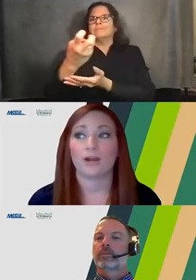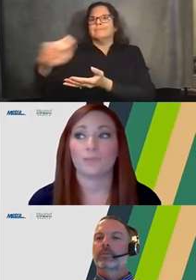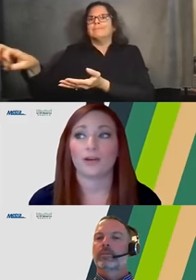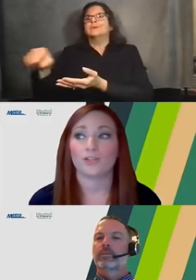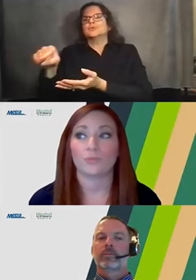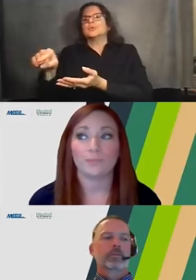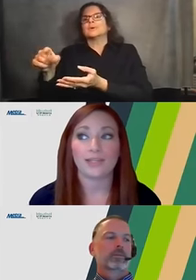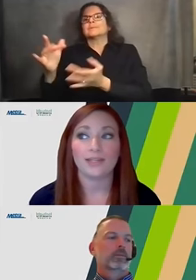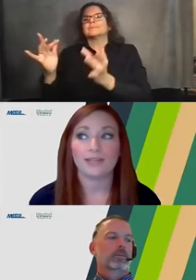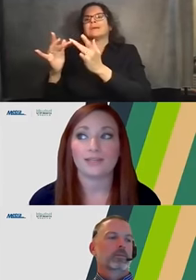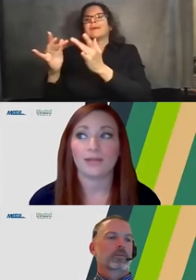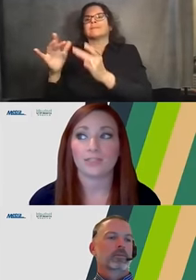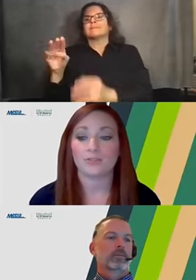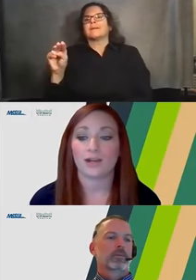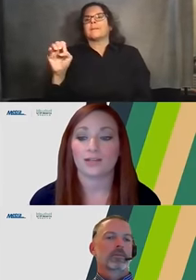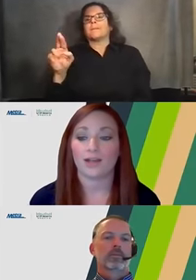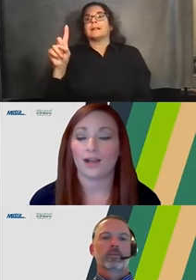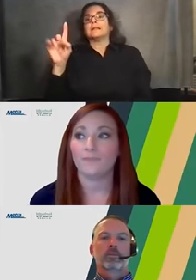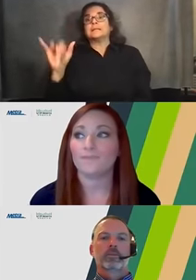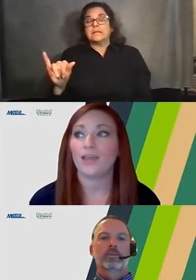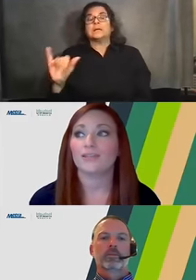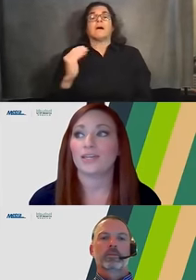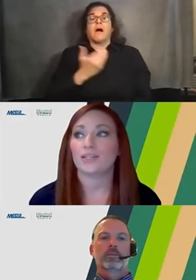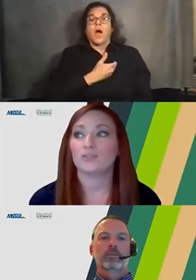Also, our project website is metro.com.